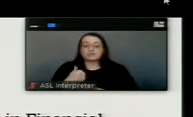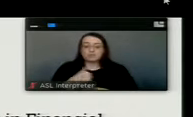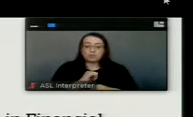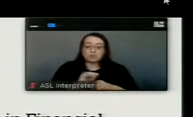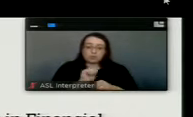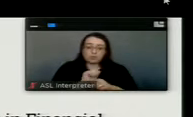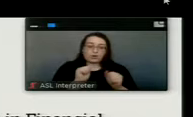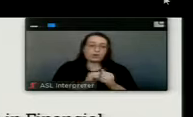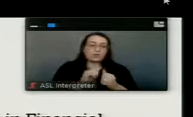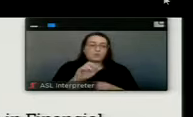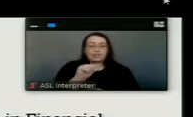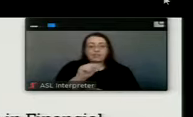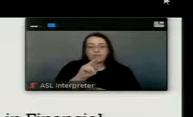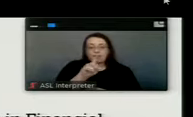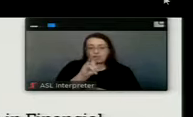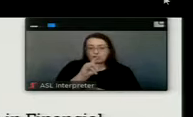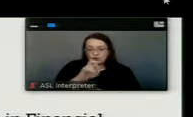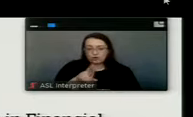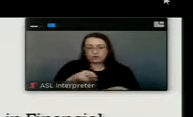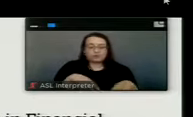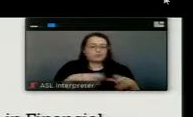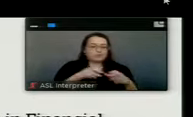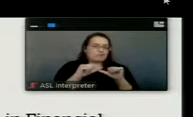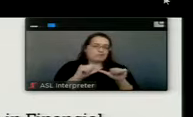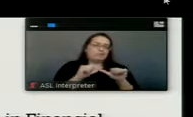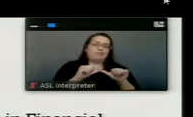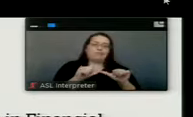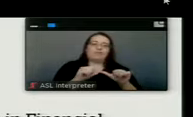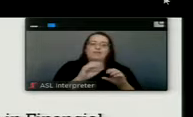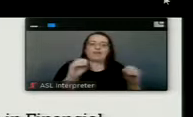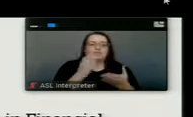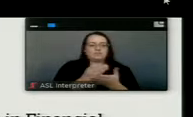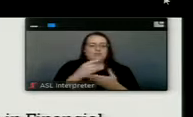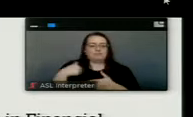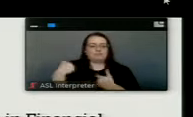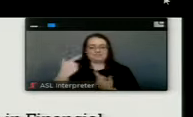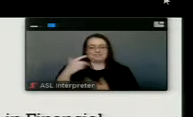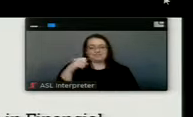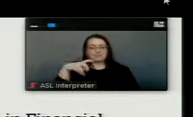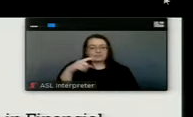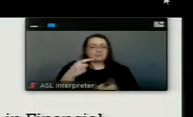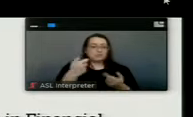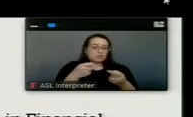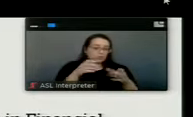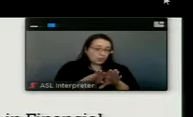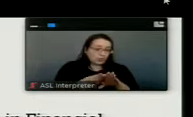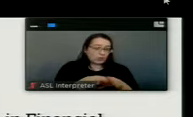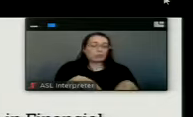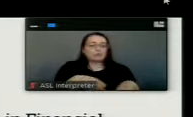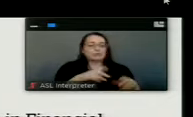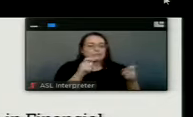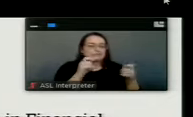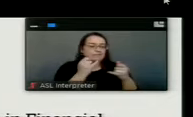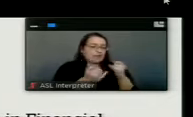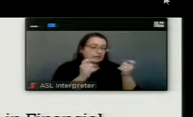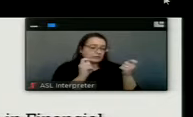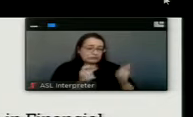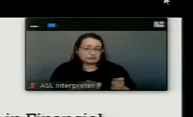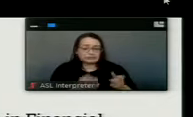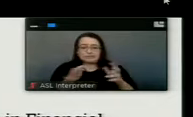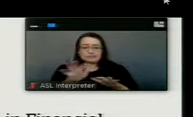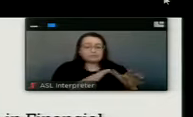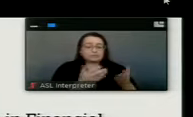working with auditors nonstop since September trying to close out the books, make final adjustments, and